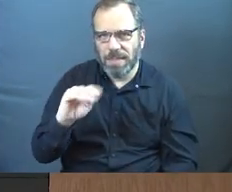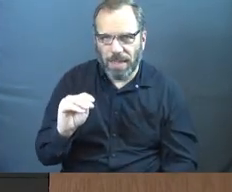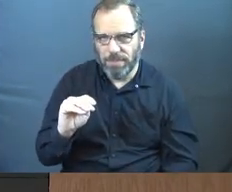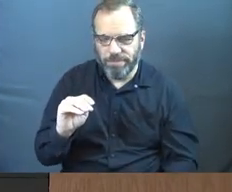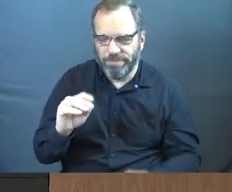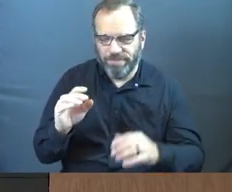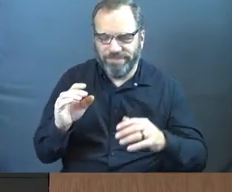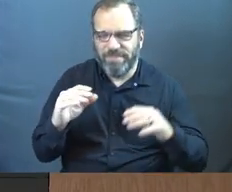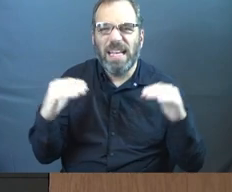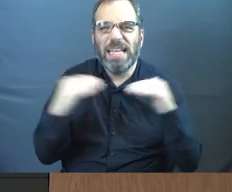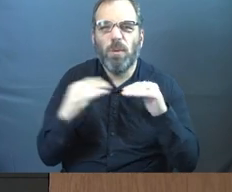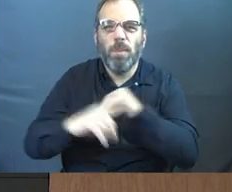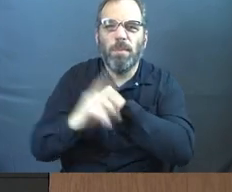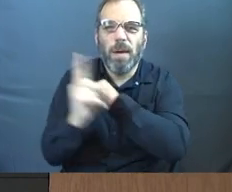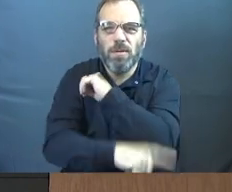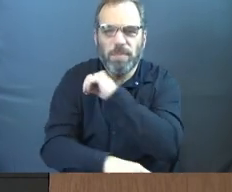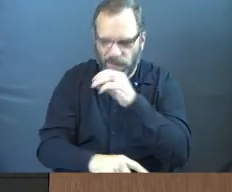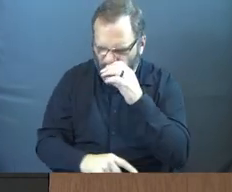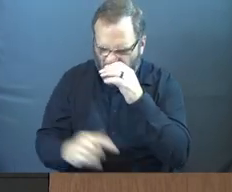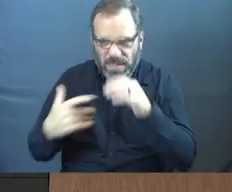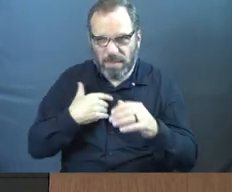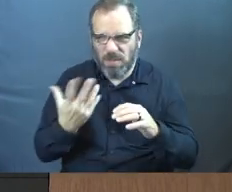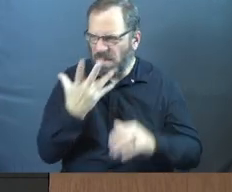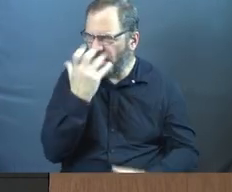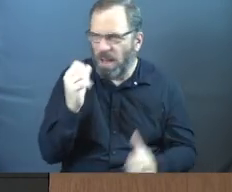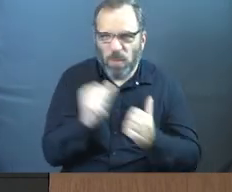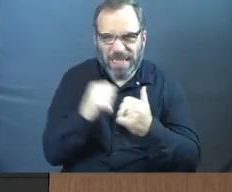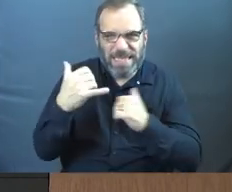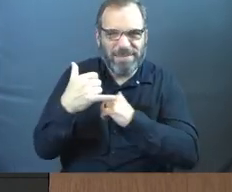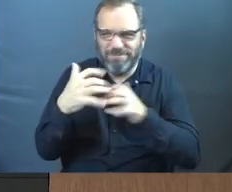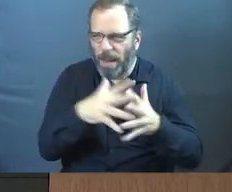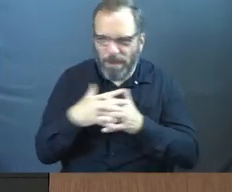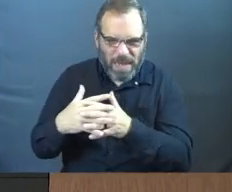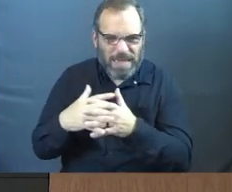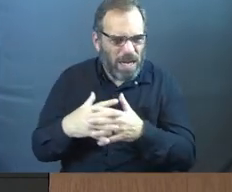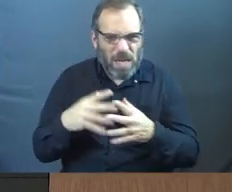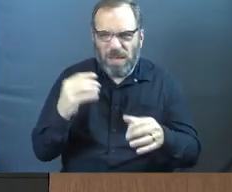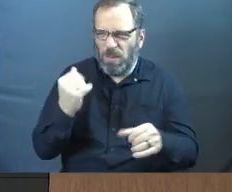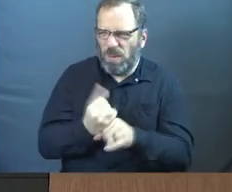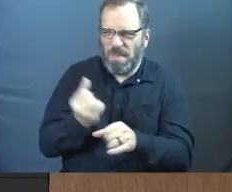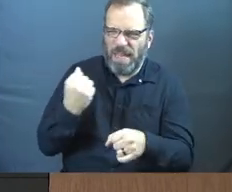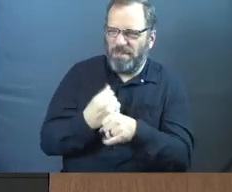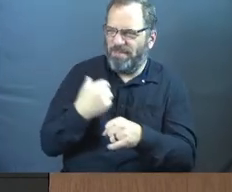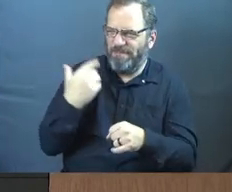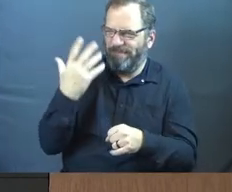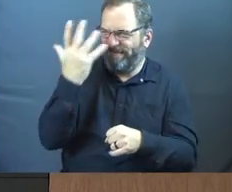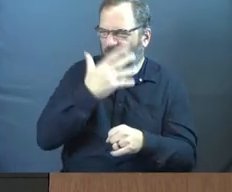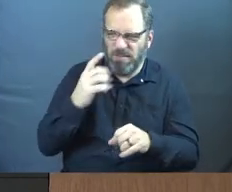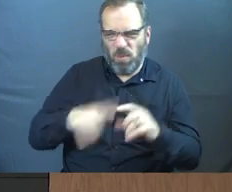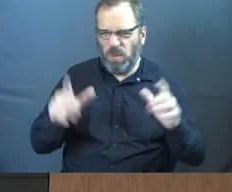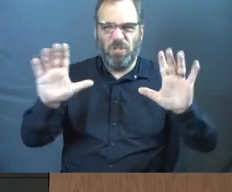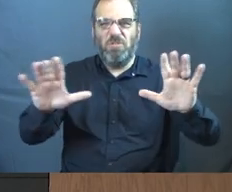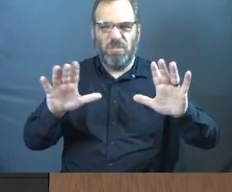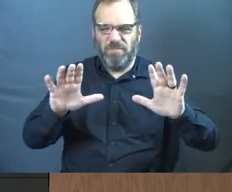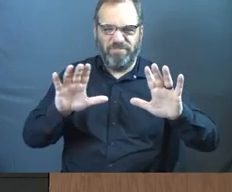our capitalism in this country and sometimes we'll make things appear like, you know what? We should all just stand back and let